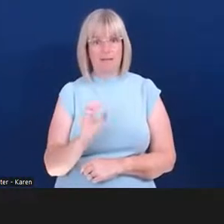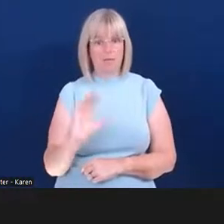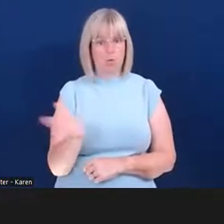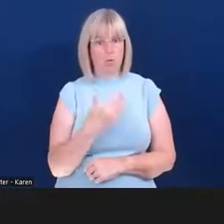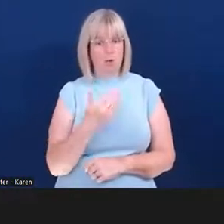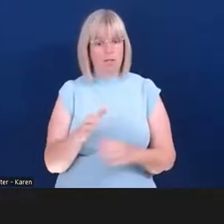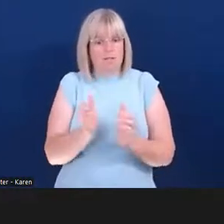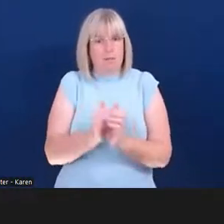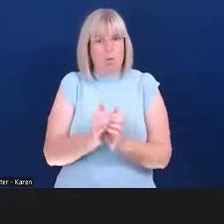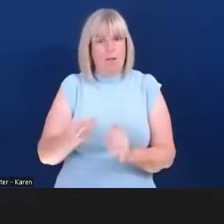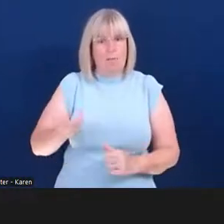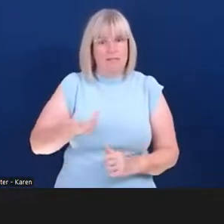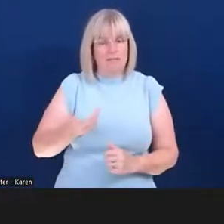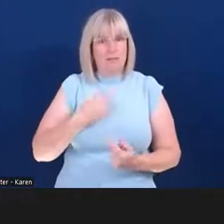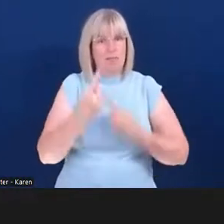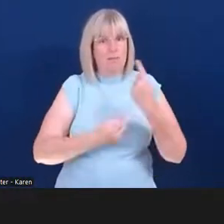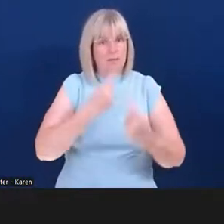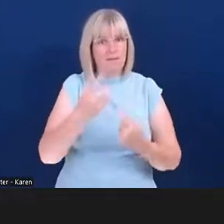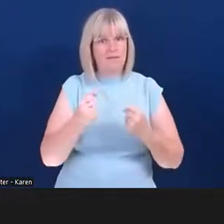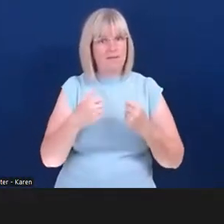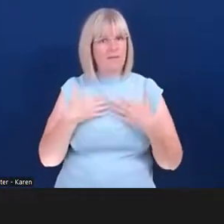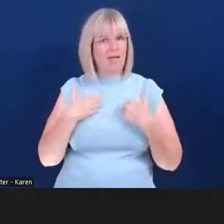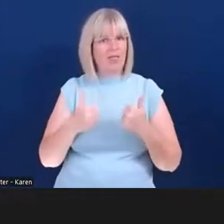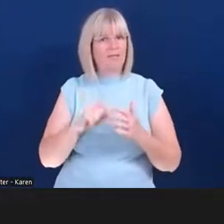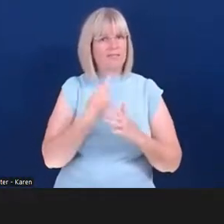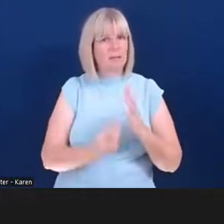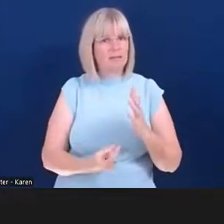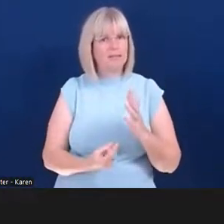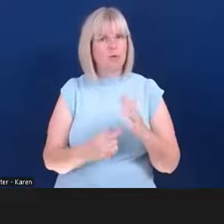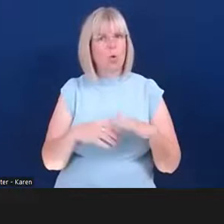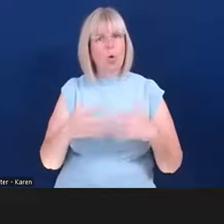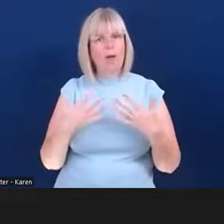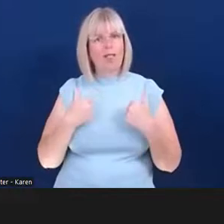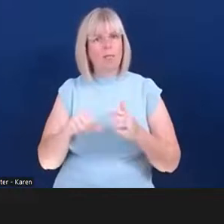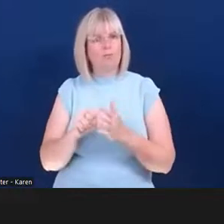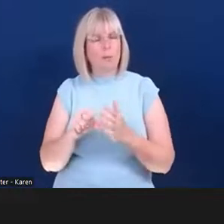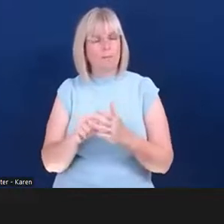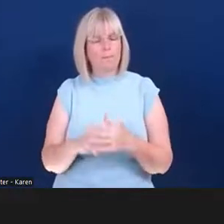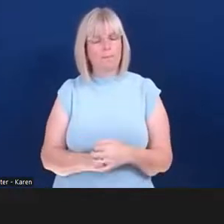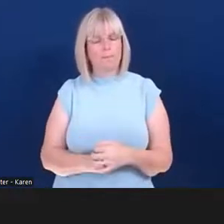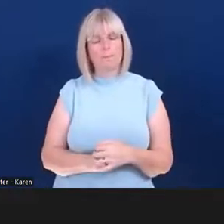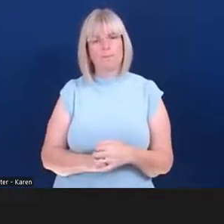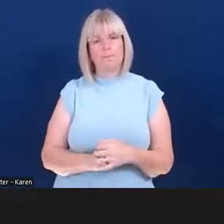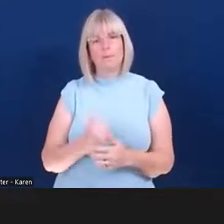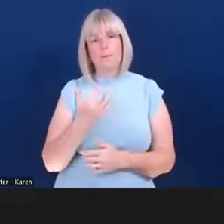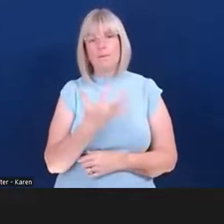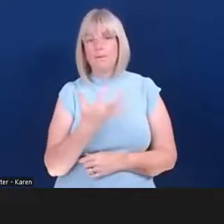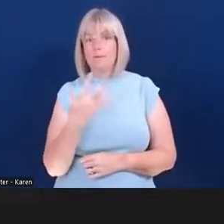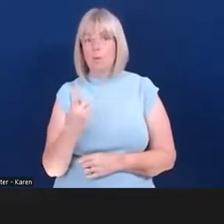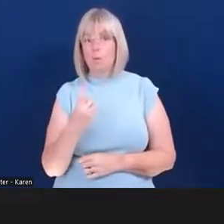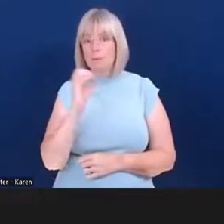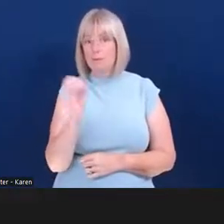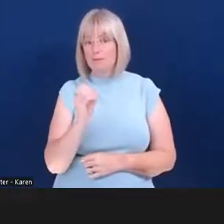disability or a health condition. A little over half, 51% have employed somebody with a disability